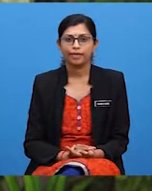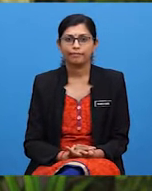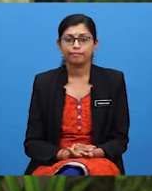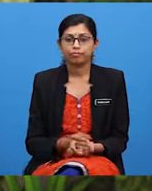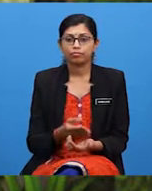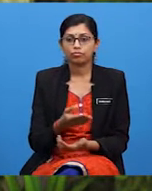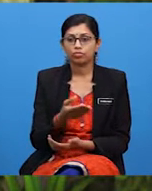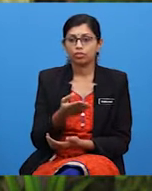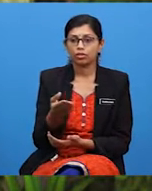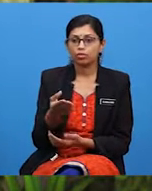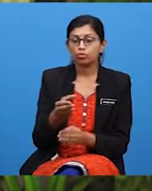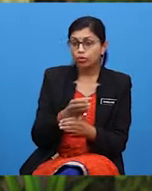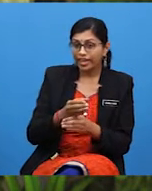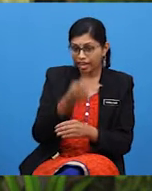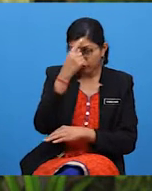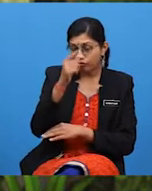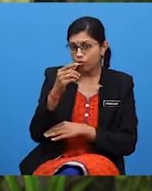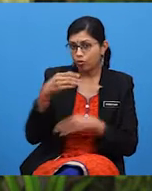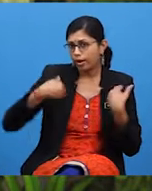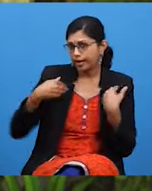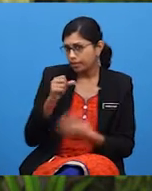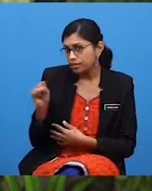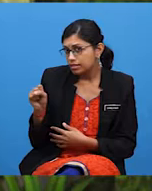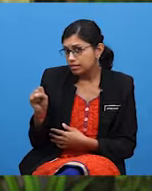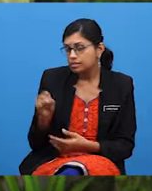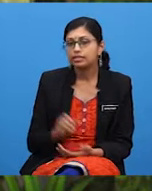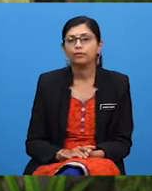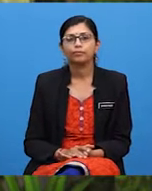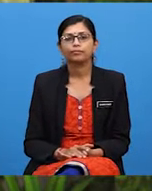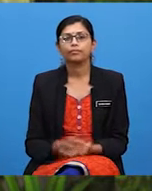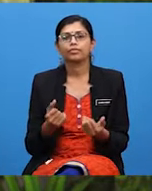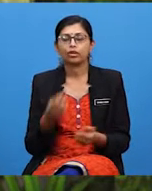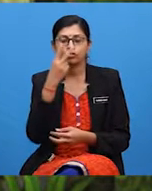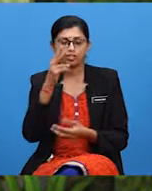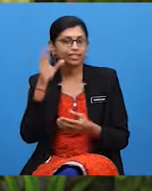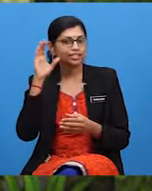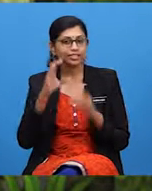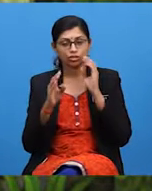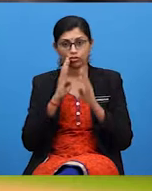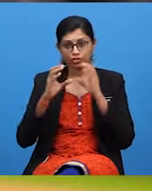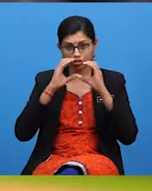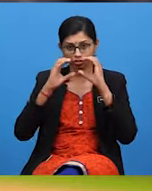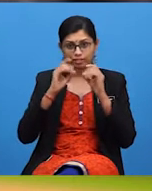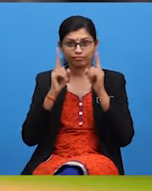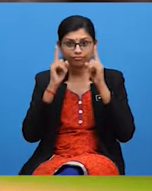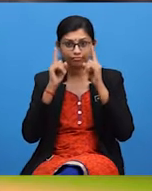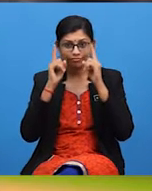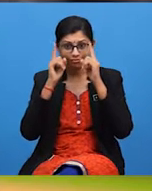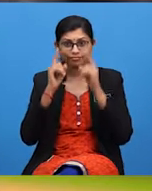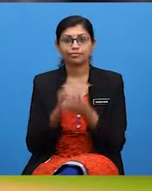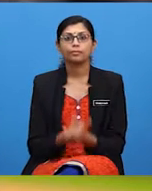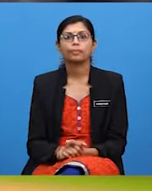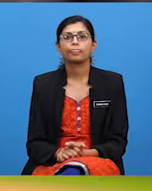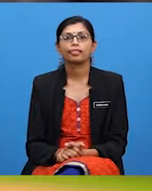Do you care for animals? Let's listen to this conversation. Hi